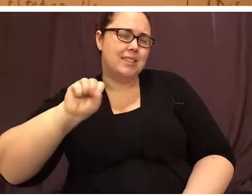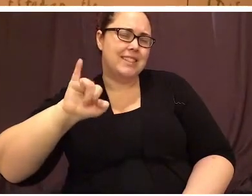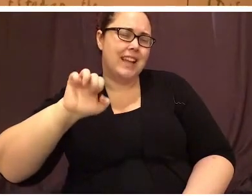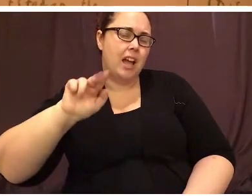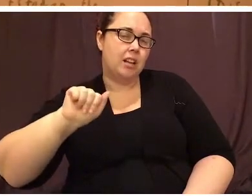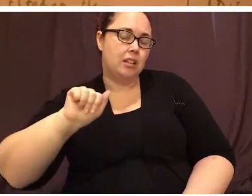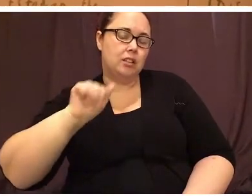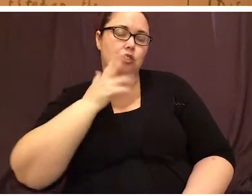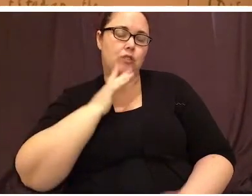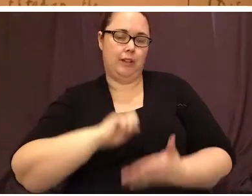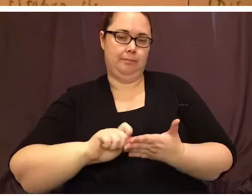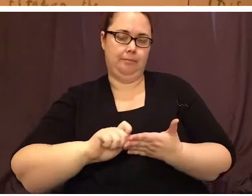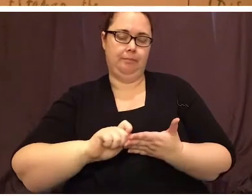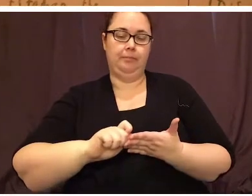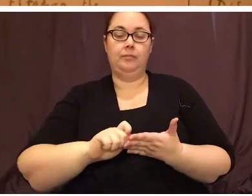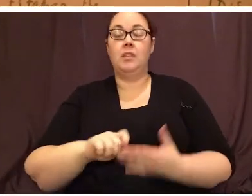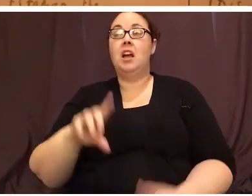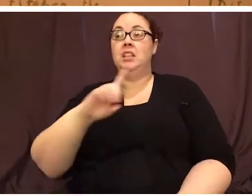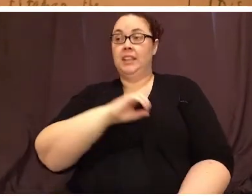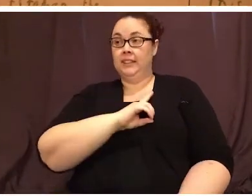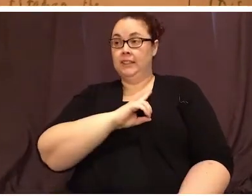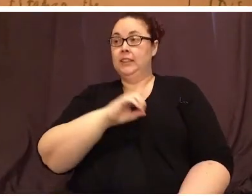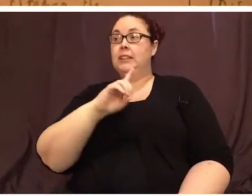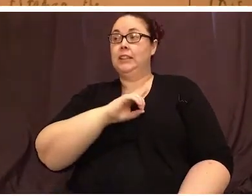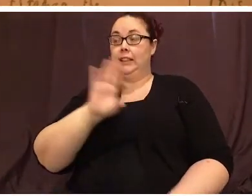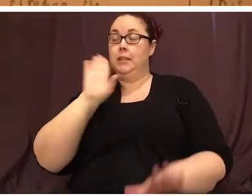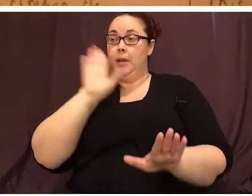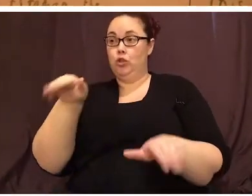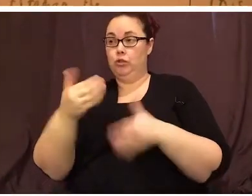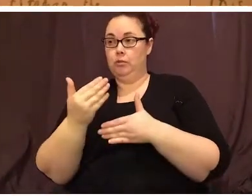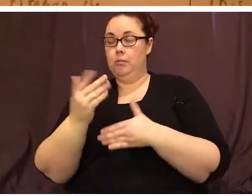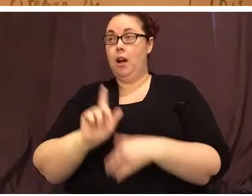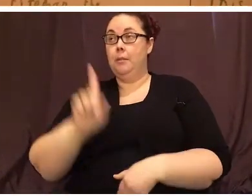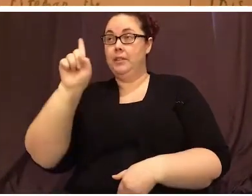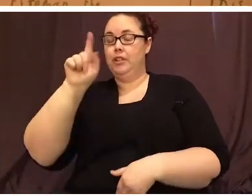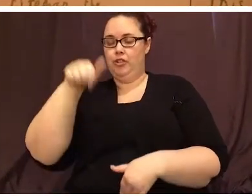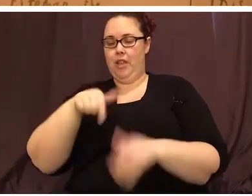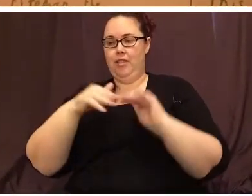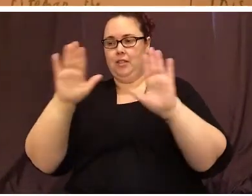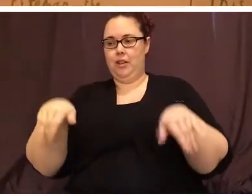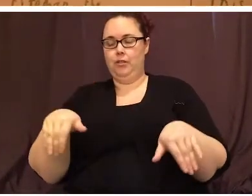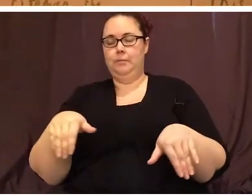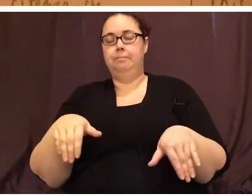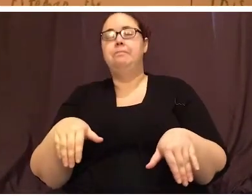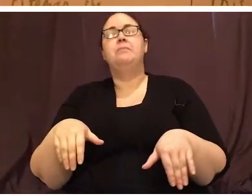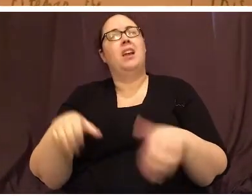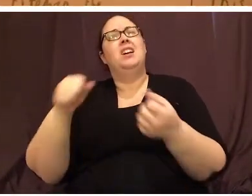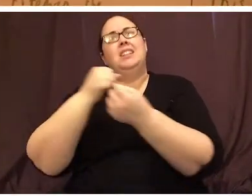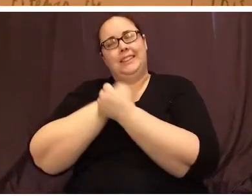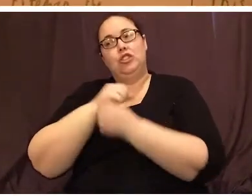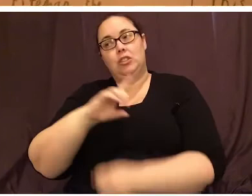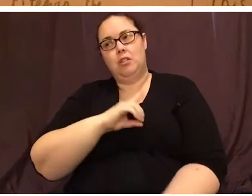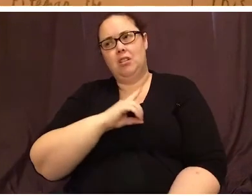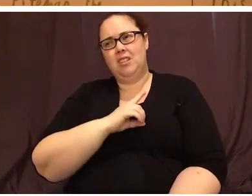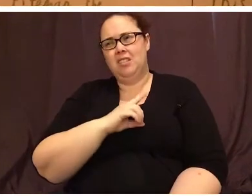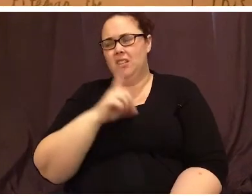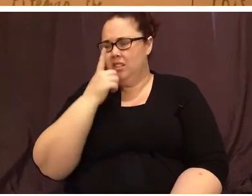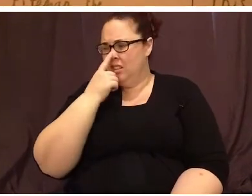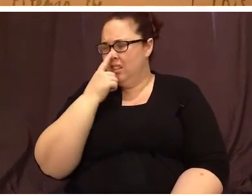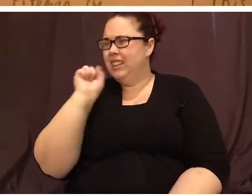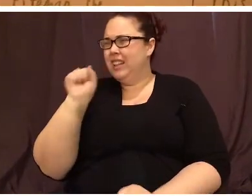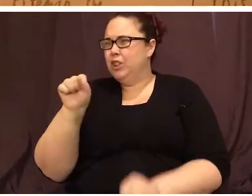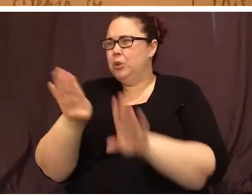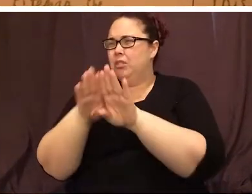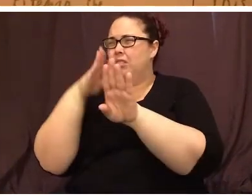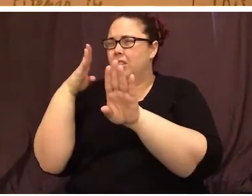Duncan. Duncan's bedroom. Upstairs. This house. Dearest Duncan. Um, could you please open the front door?